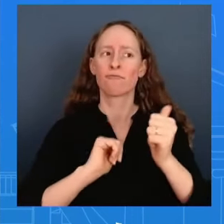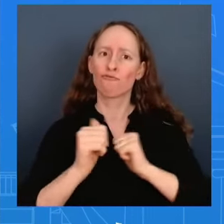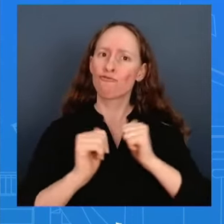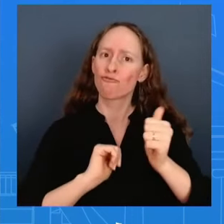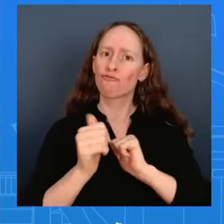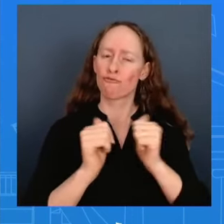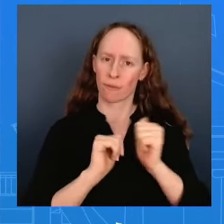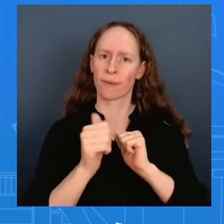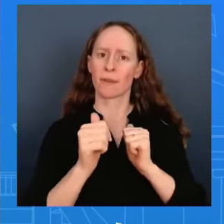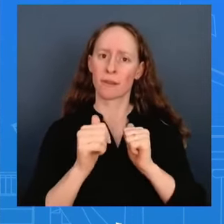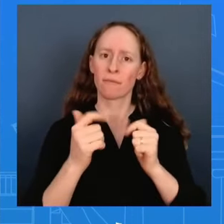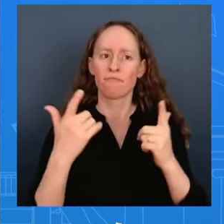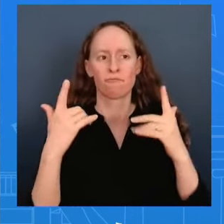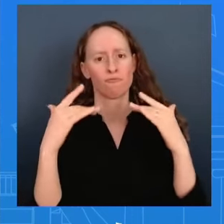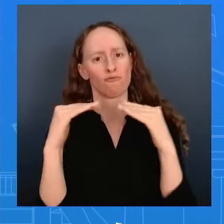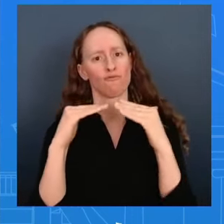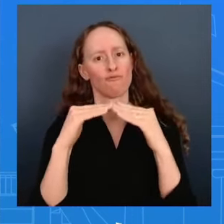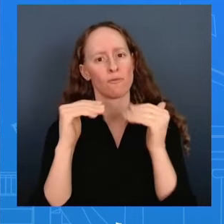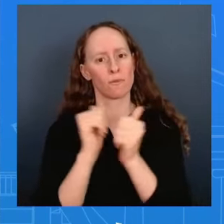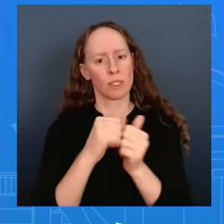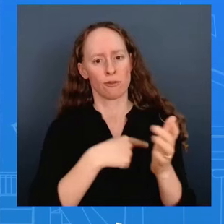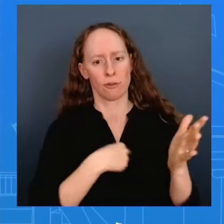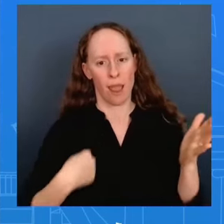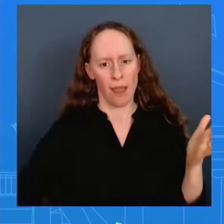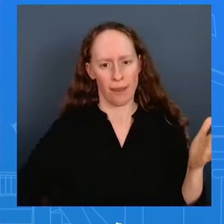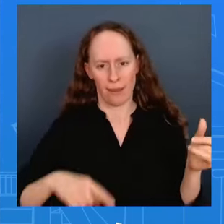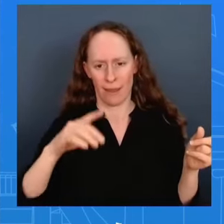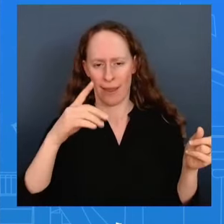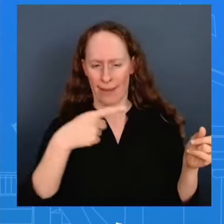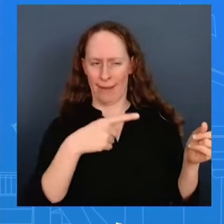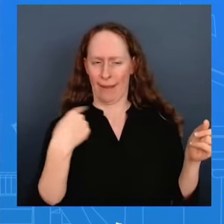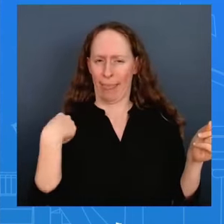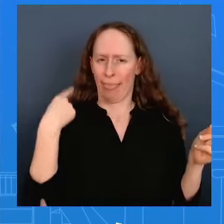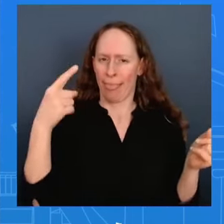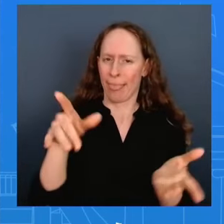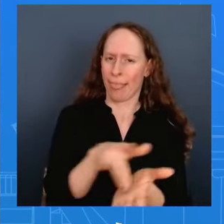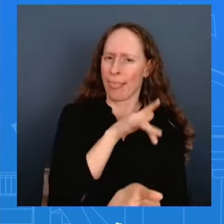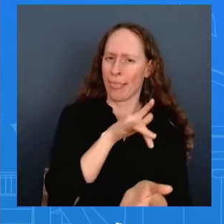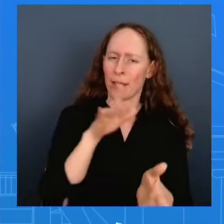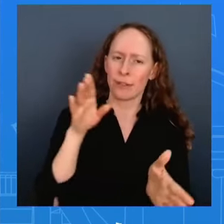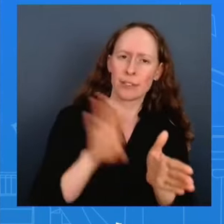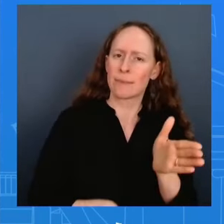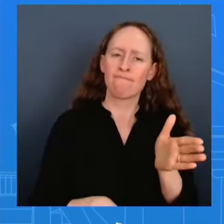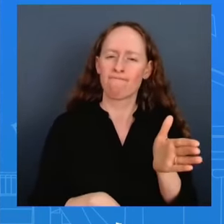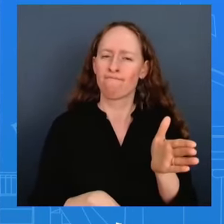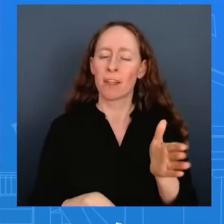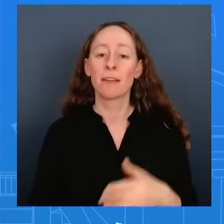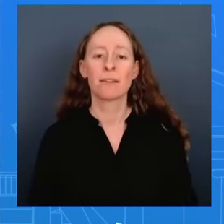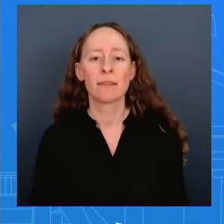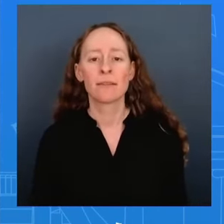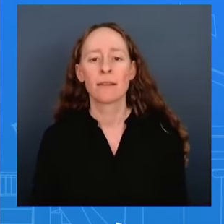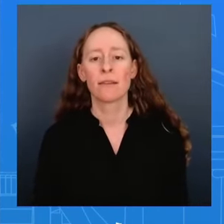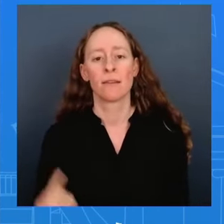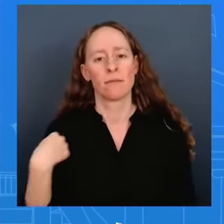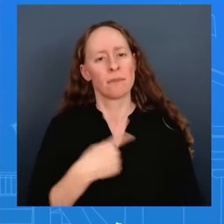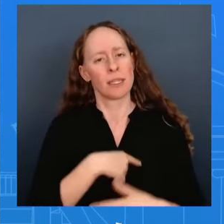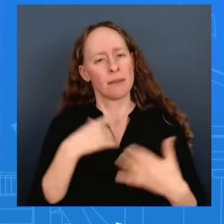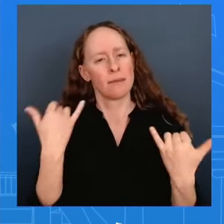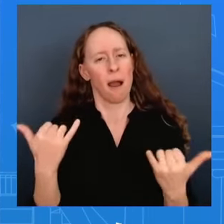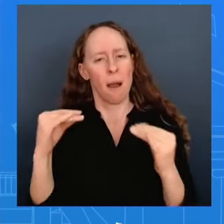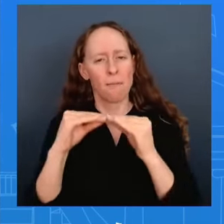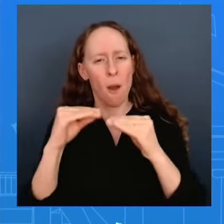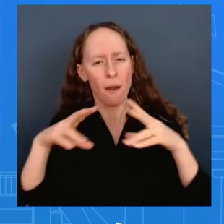we are doing that by investing in manufacturing and clean energy here at home and raising tariffs to